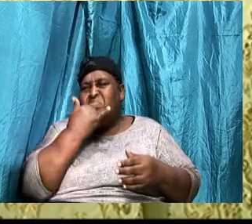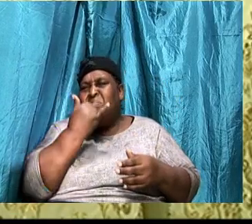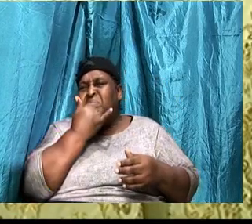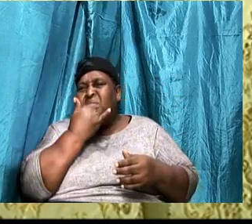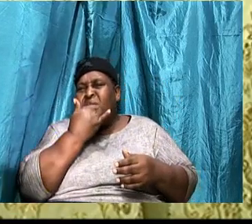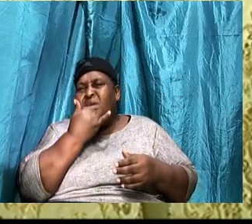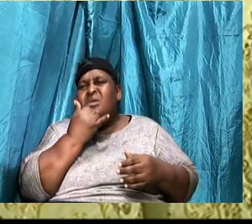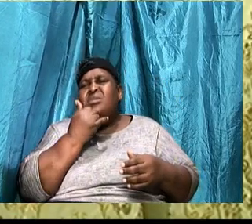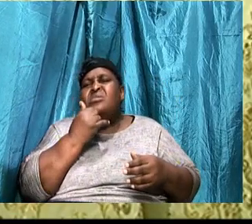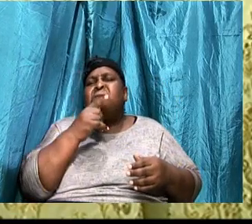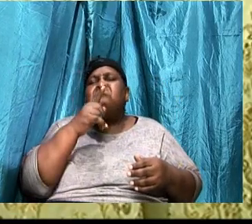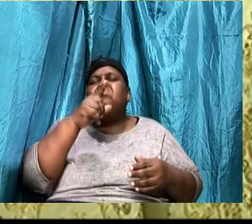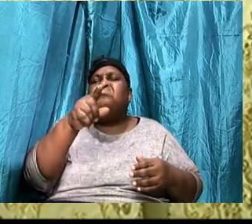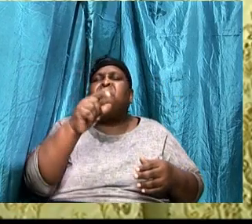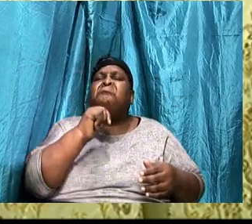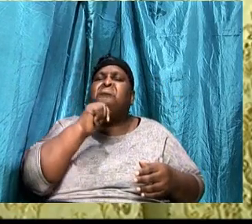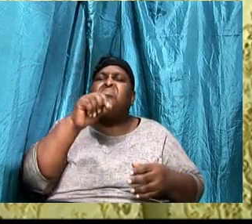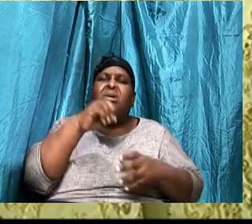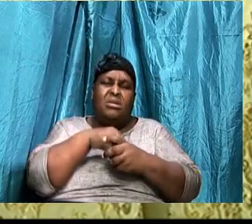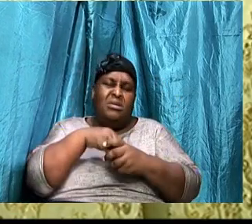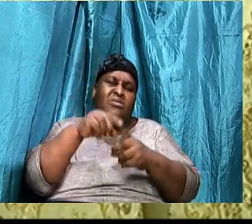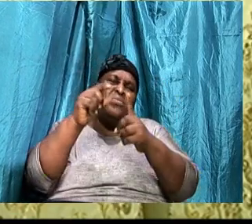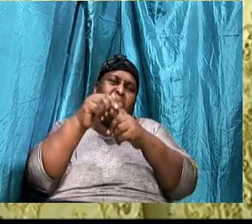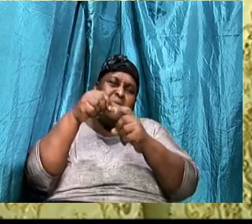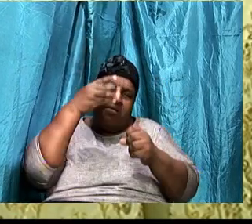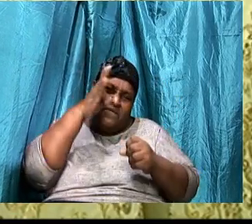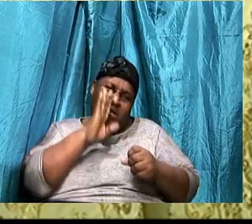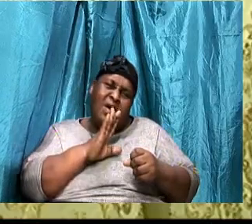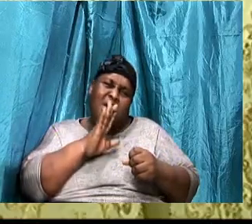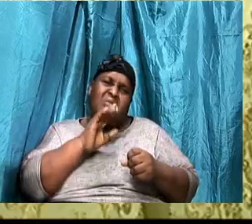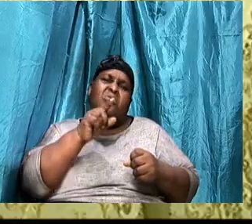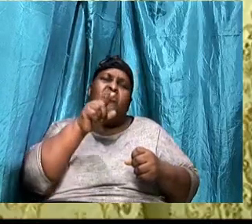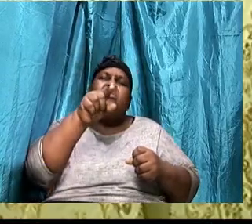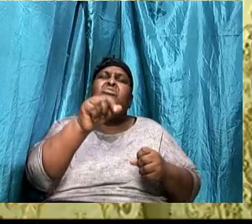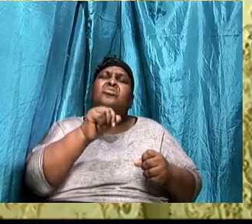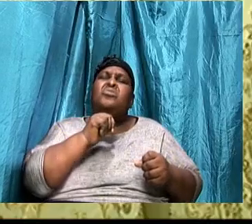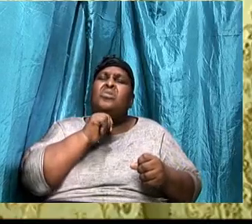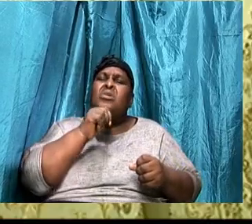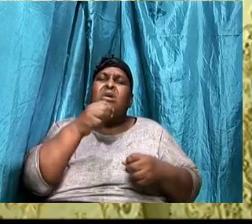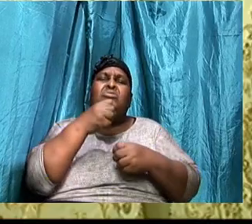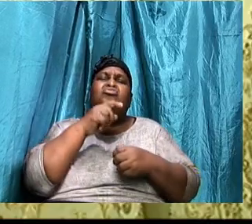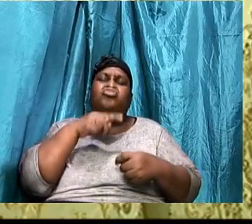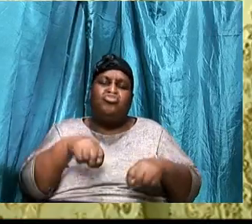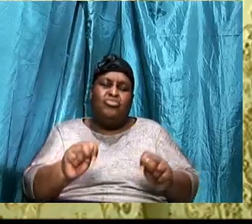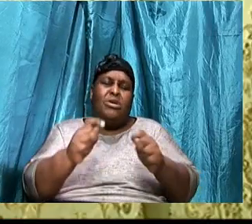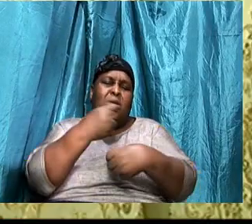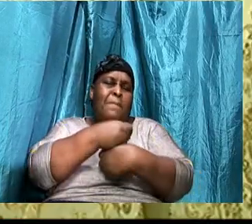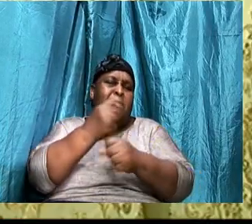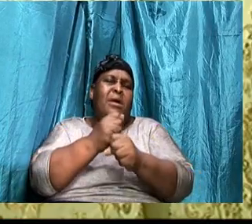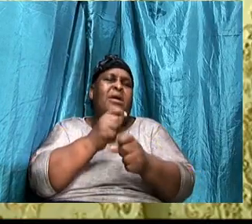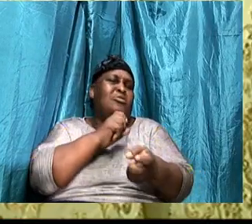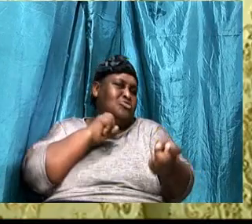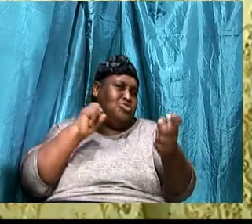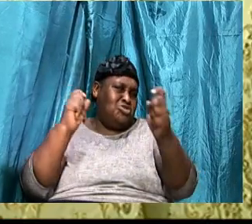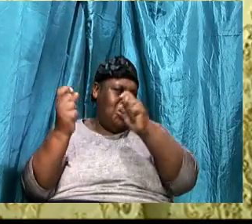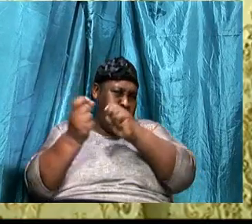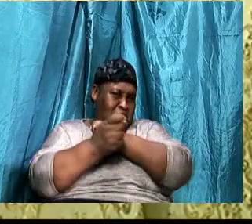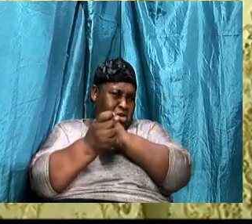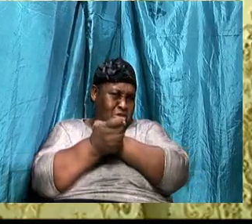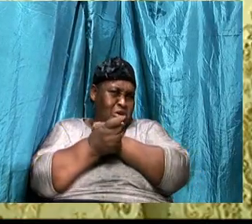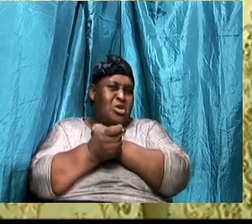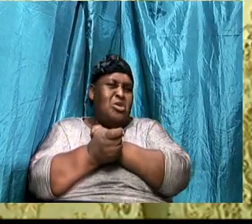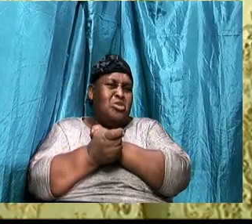spending enough time with God. You are not trying to make the change. You are not allowing the Holy Ghost to